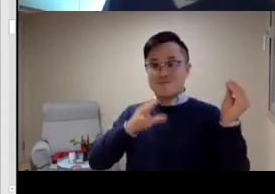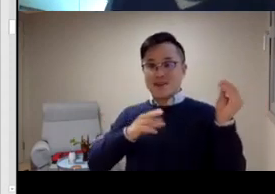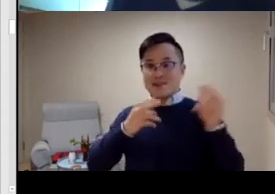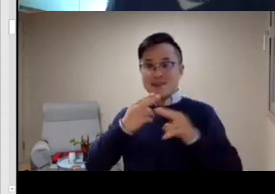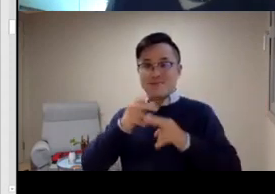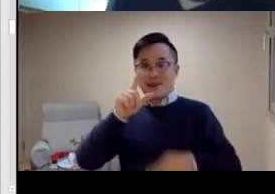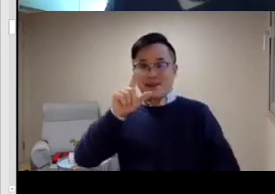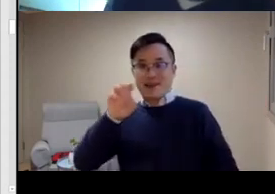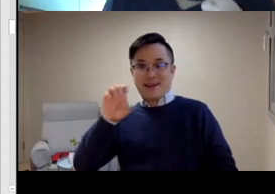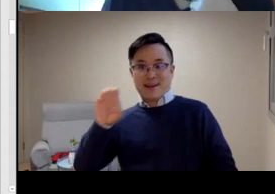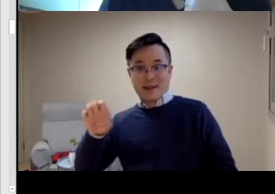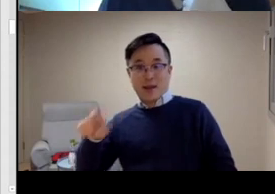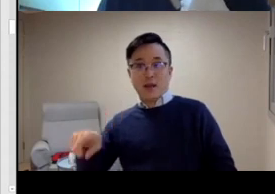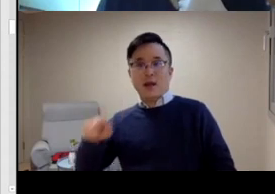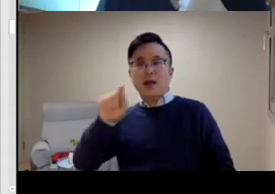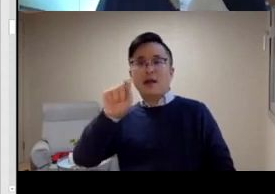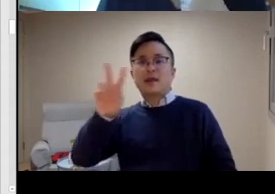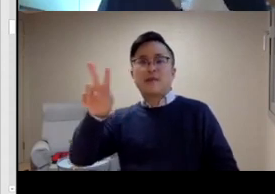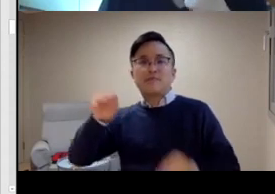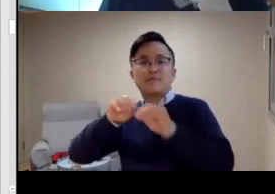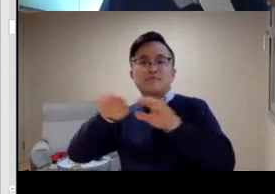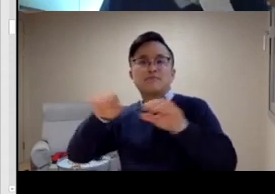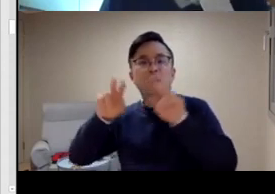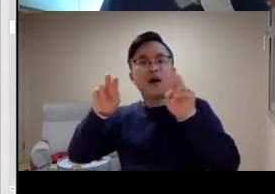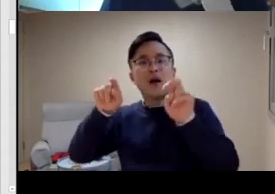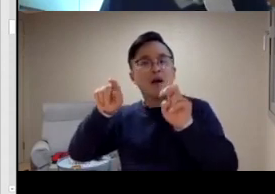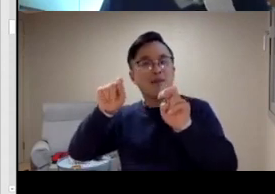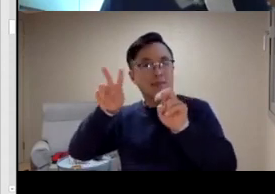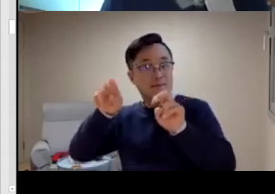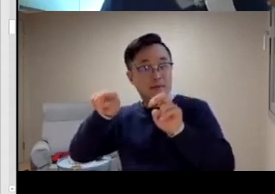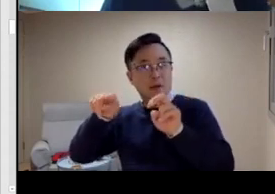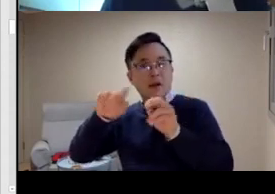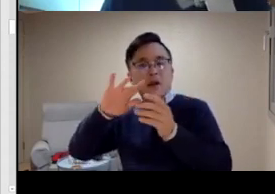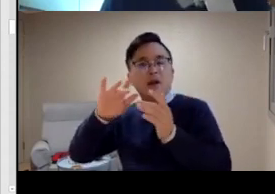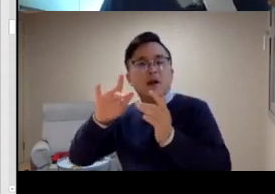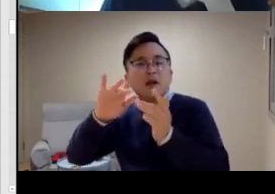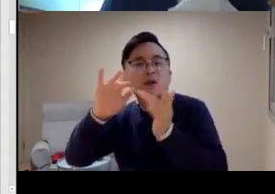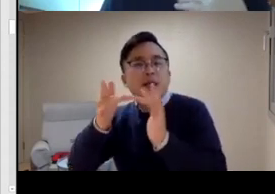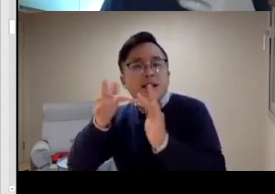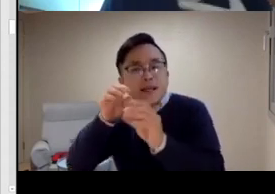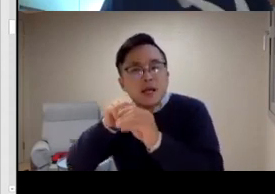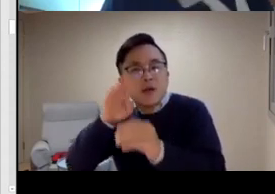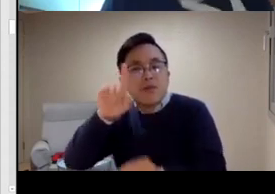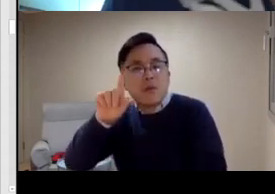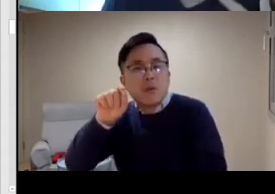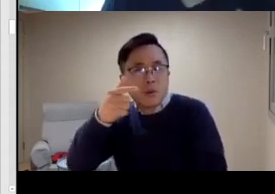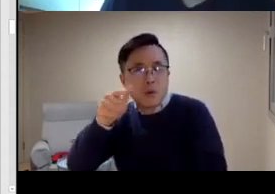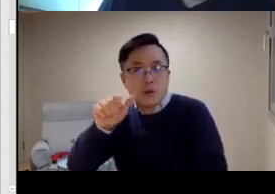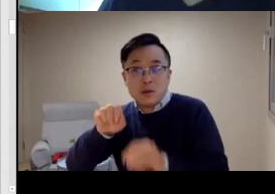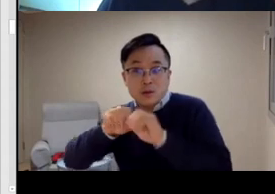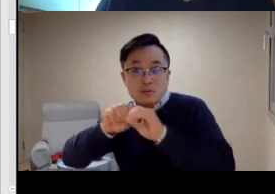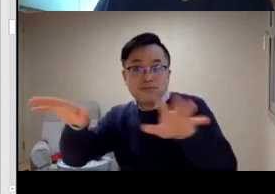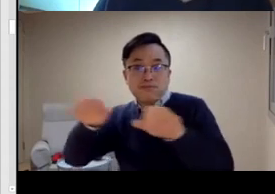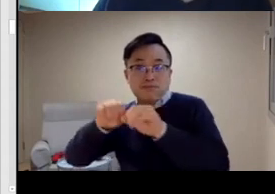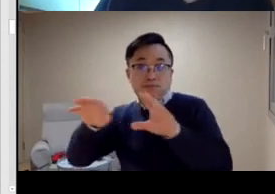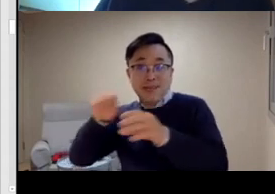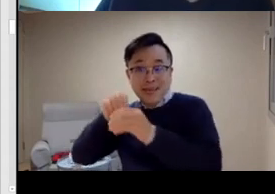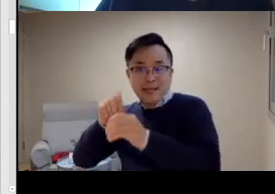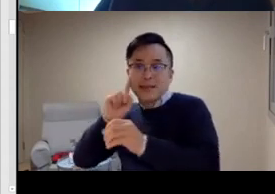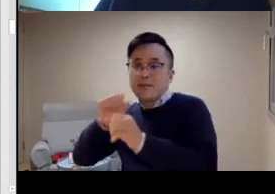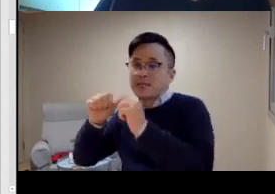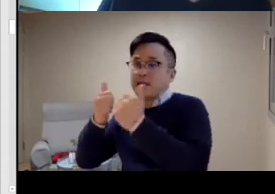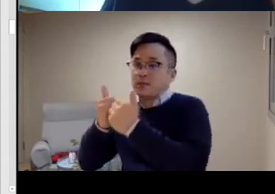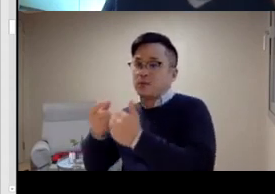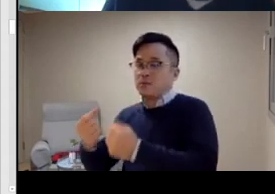Deaf community for that Corpus project. There's a woman whose name is Eun Yong Lee, and she's a very famous Deaf TV personality.